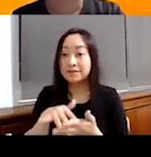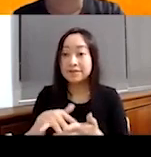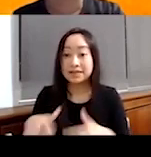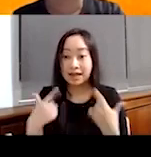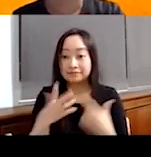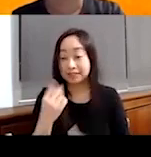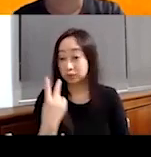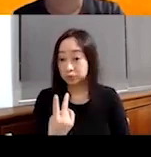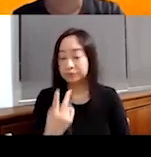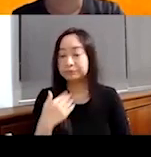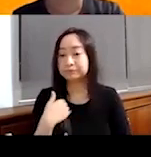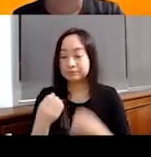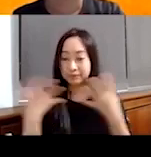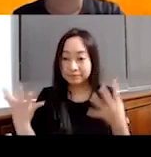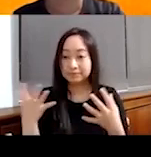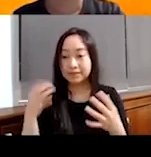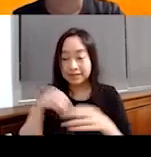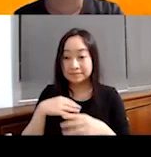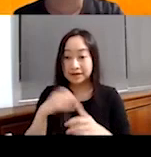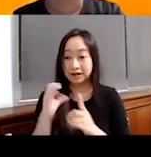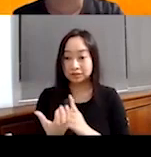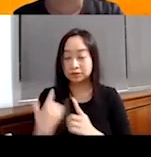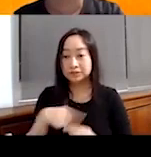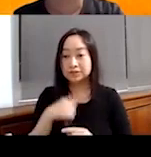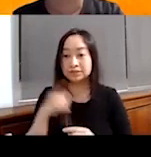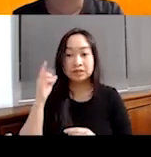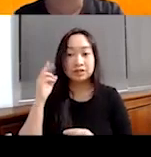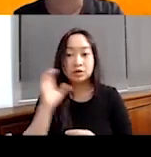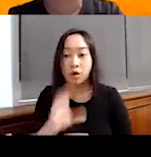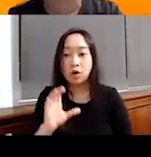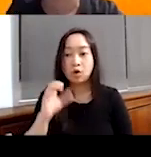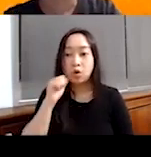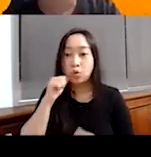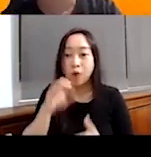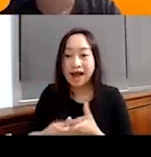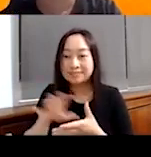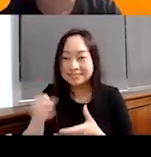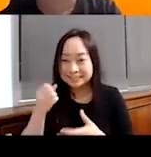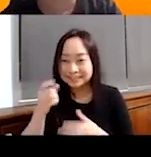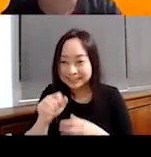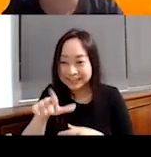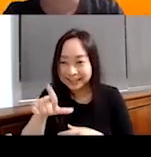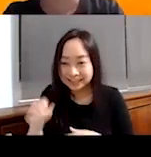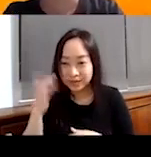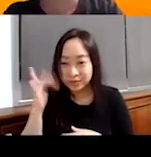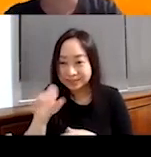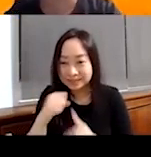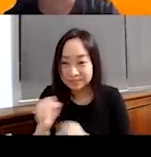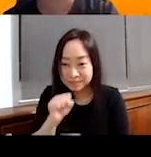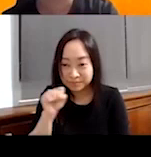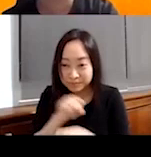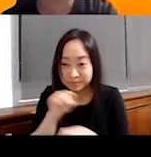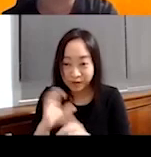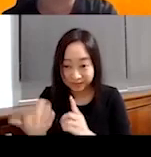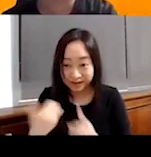there's a lot of what, from my culture, we would call wives tales, old wives tales. I don't know if you have those in Singapore culture, but basically